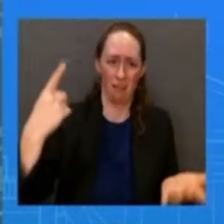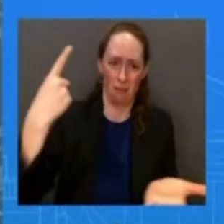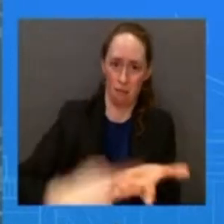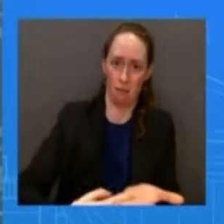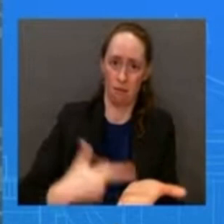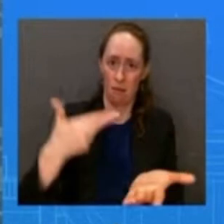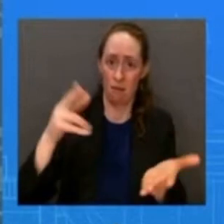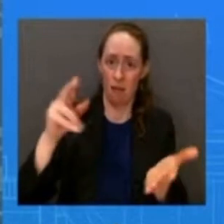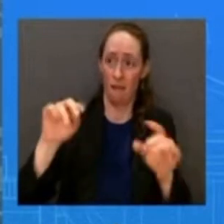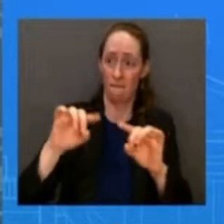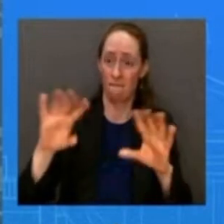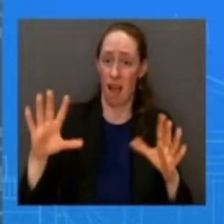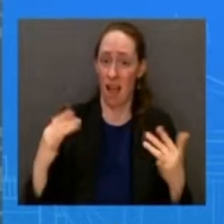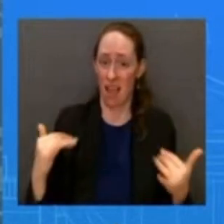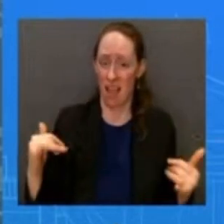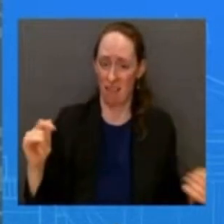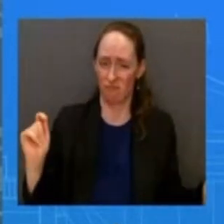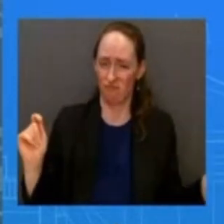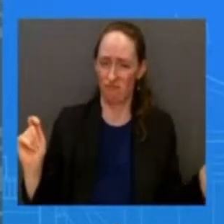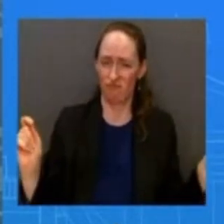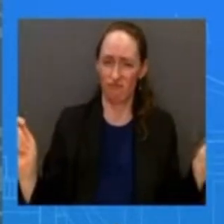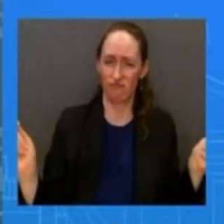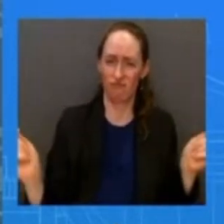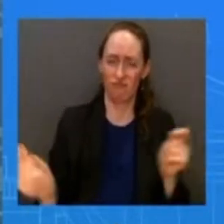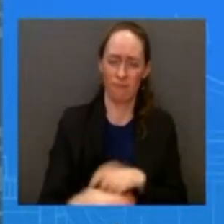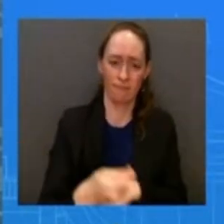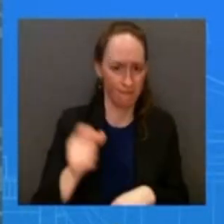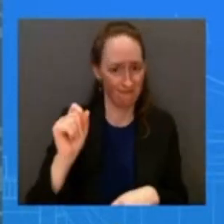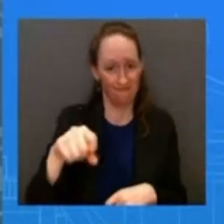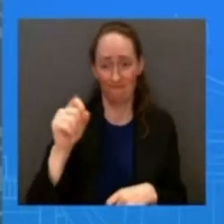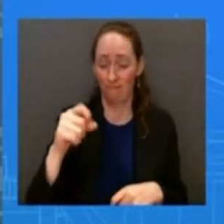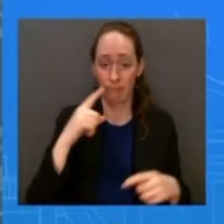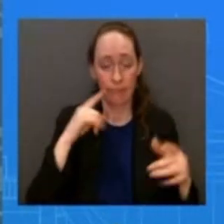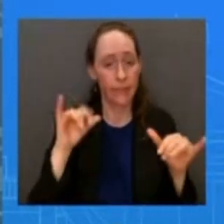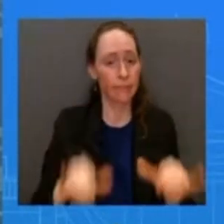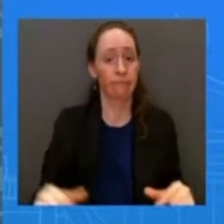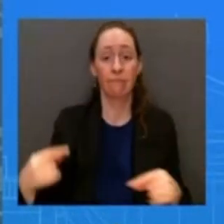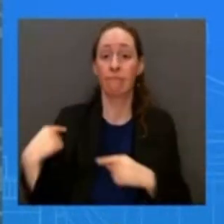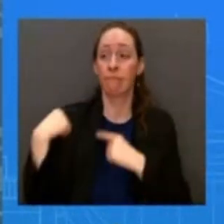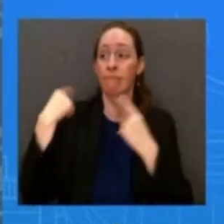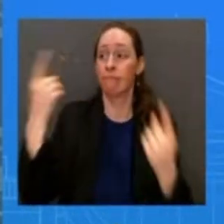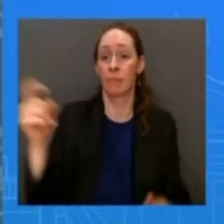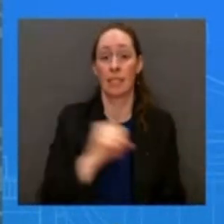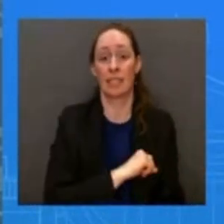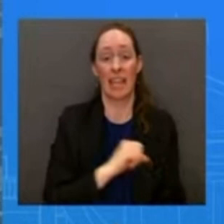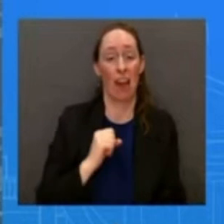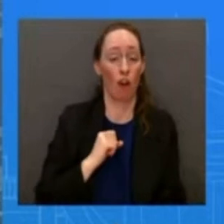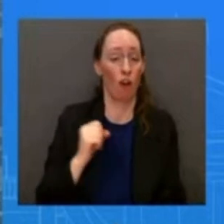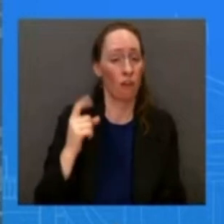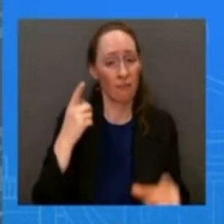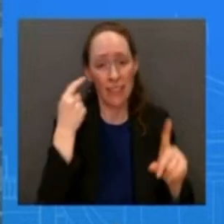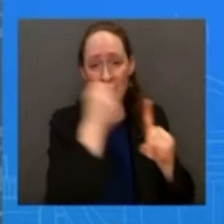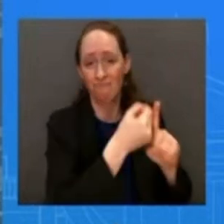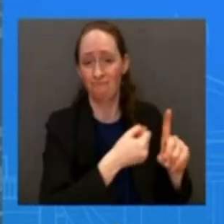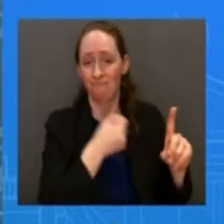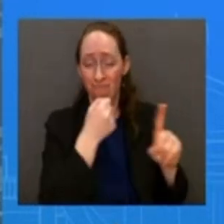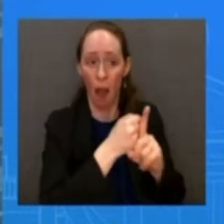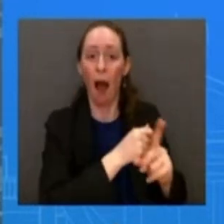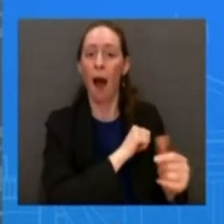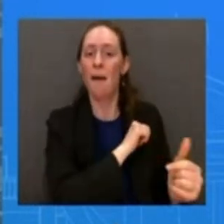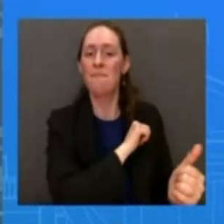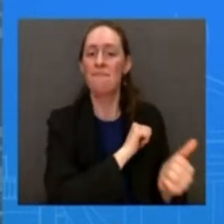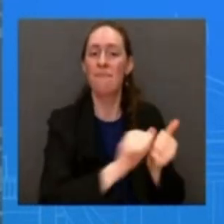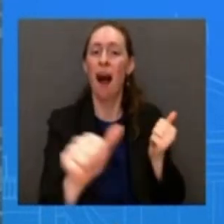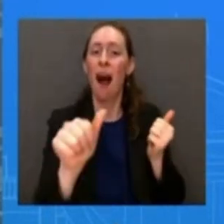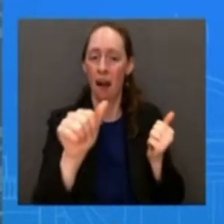this has been since he was senator we talked about the assault weapons ban he did that uh in in partnership with senator feinstein